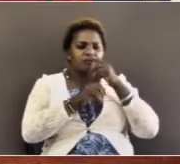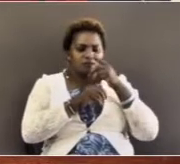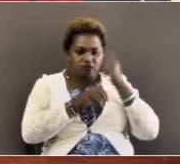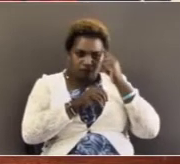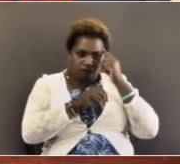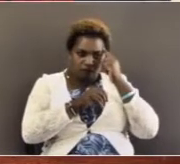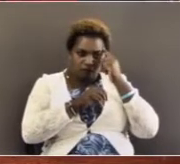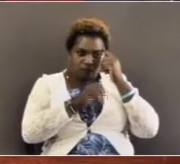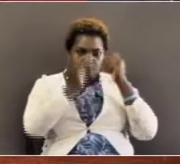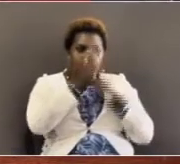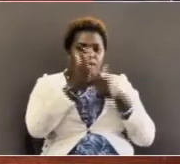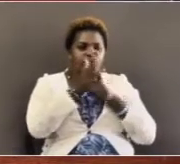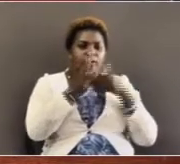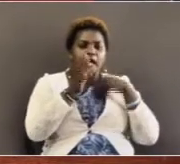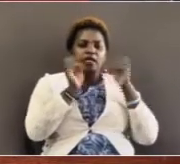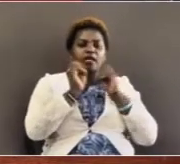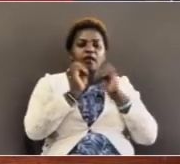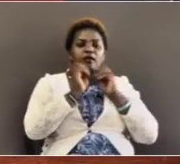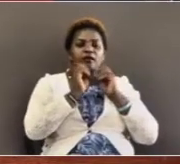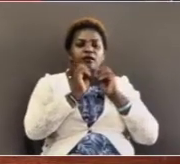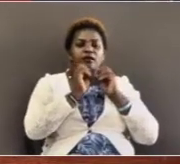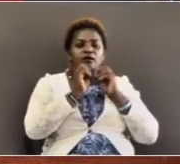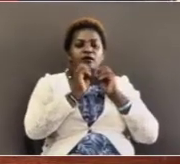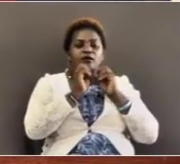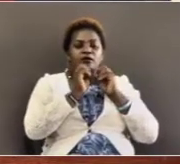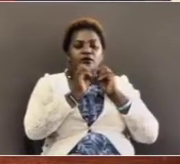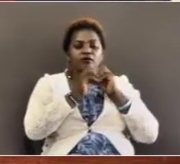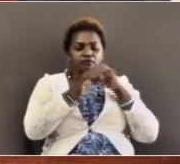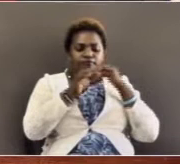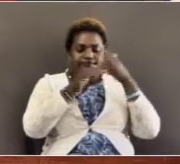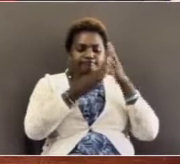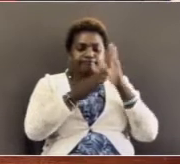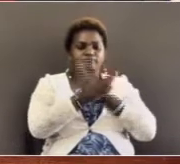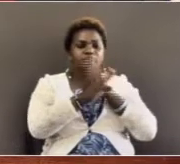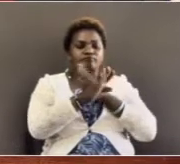seem to know that there was time she was not worried